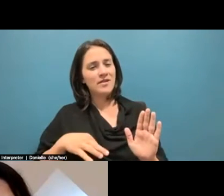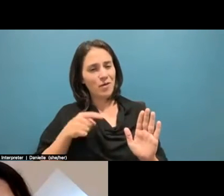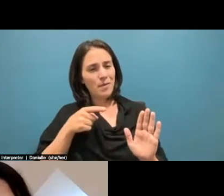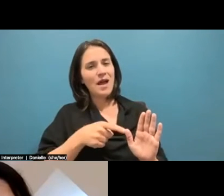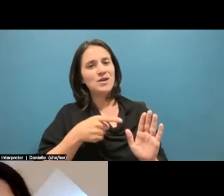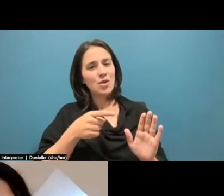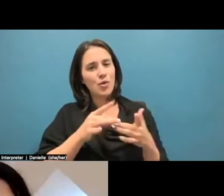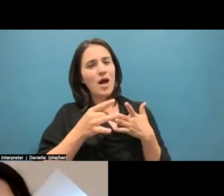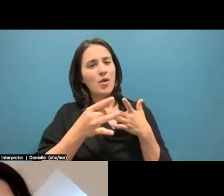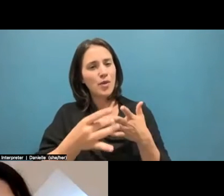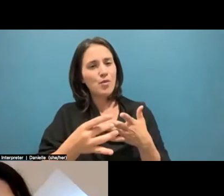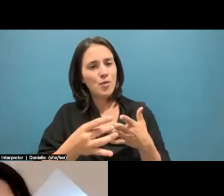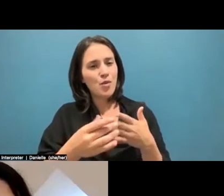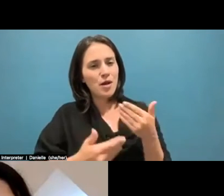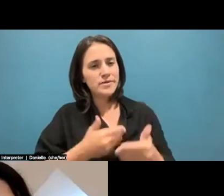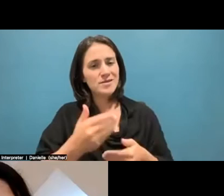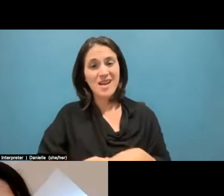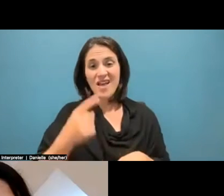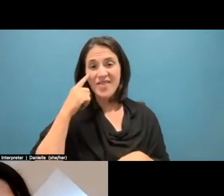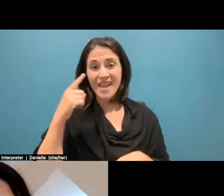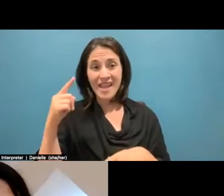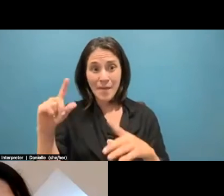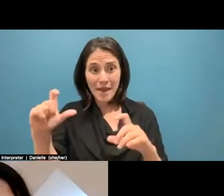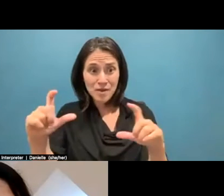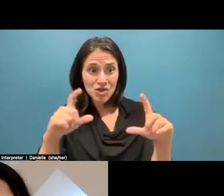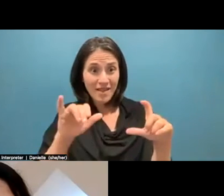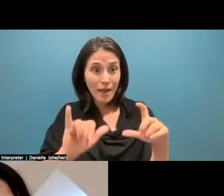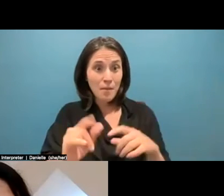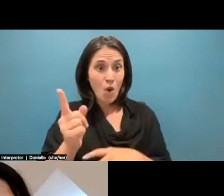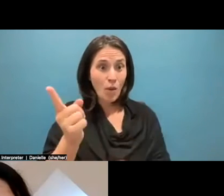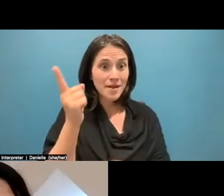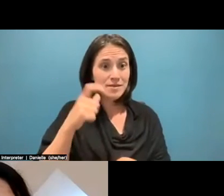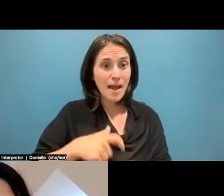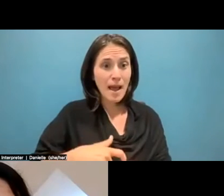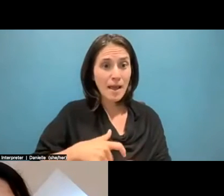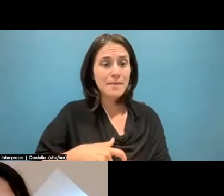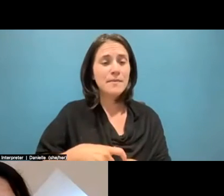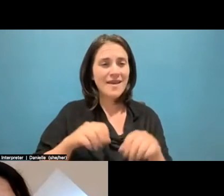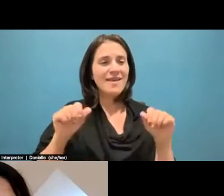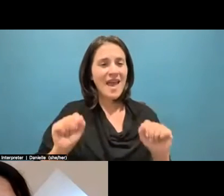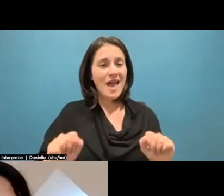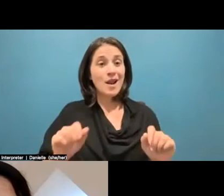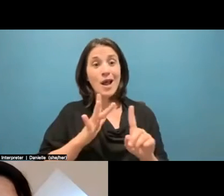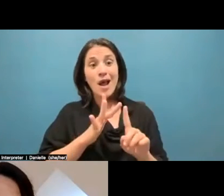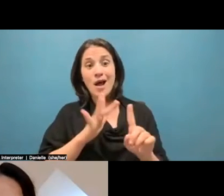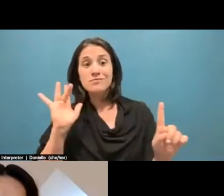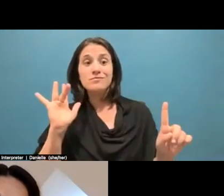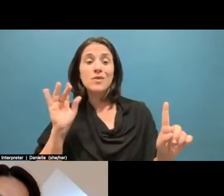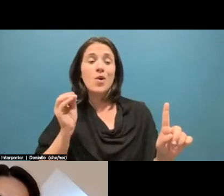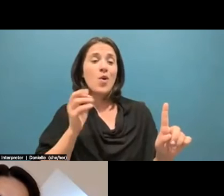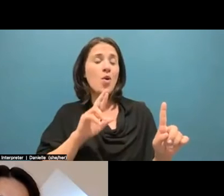you know, capturing, averaging images of a moment in time can offset or glorify hope and despair. Like,